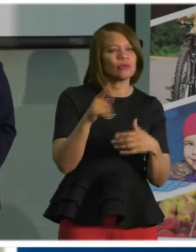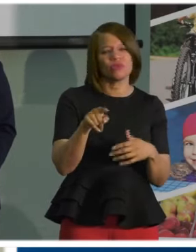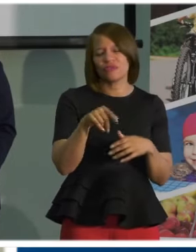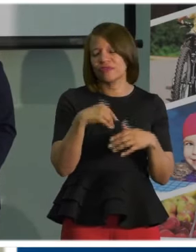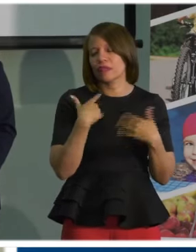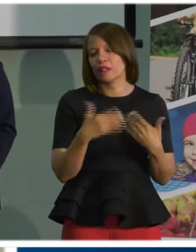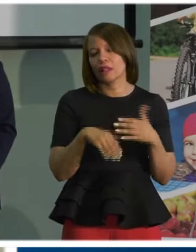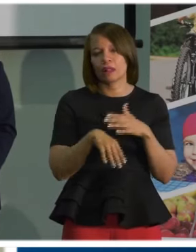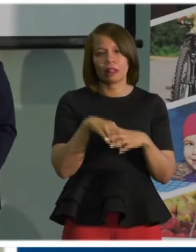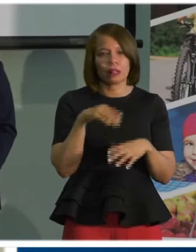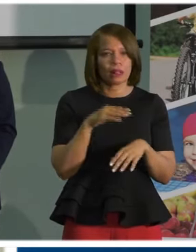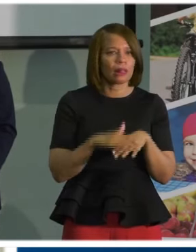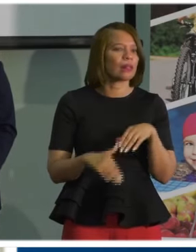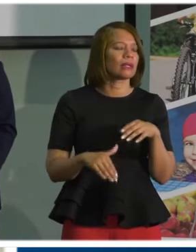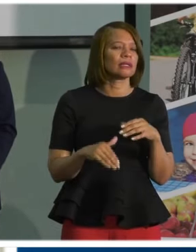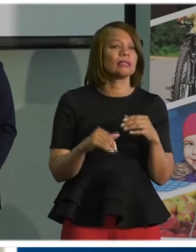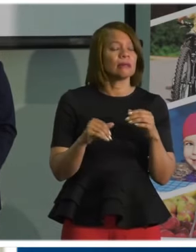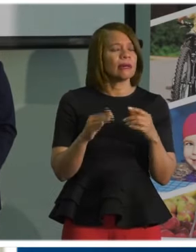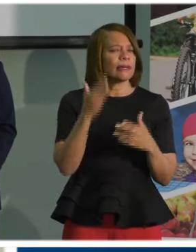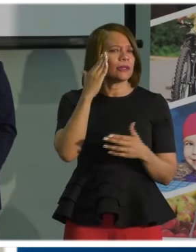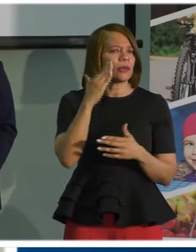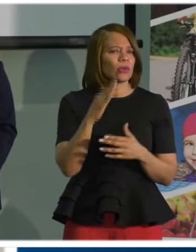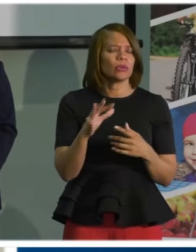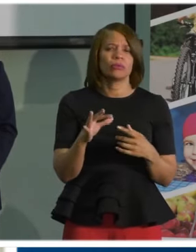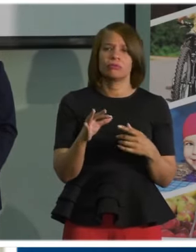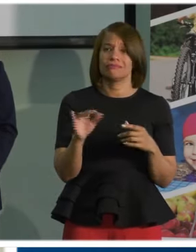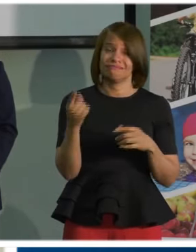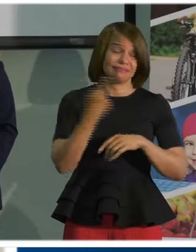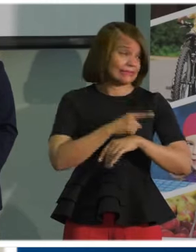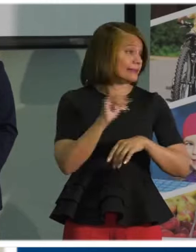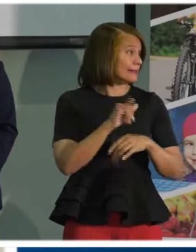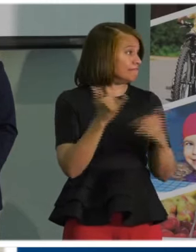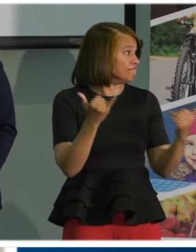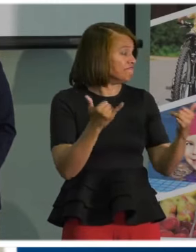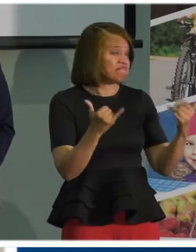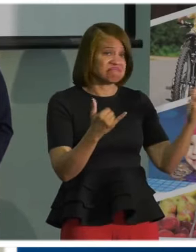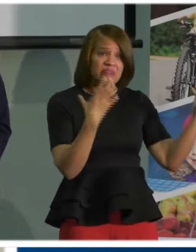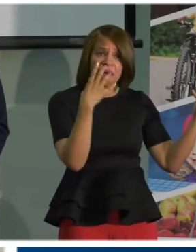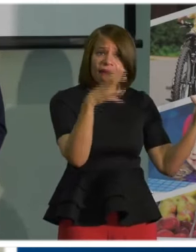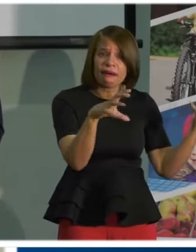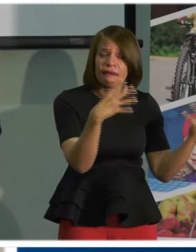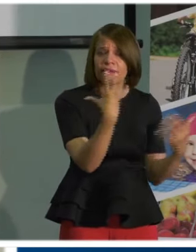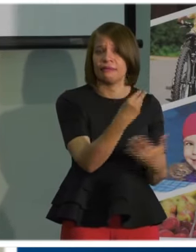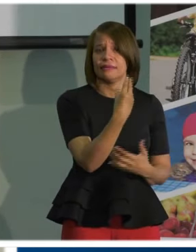I know, especially on days like these, they're hot.